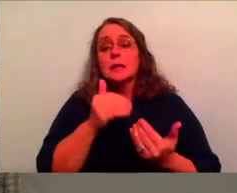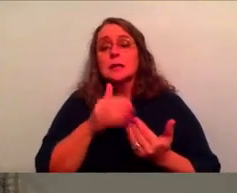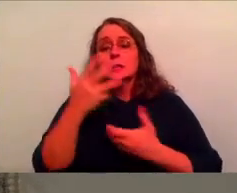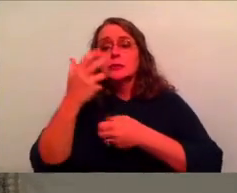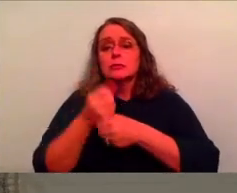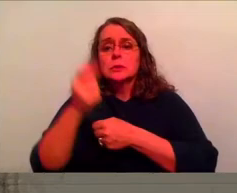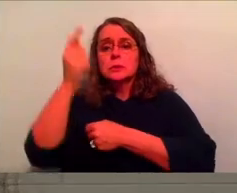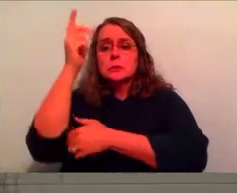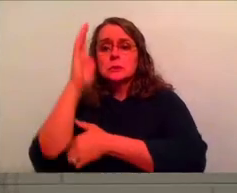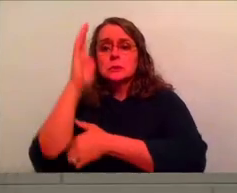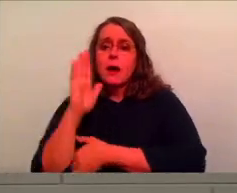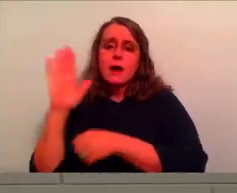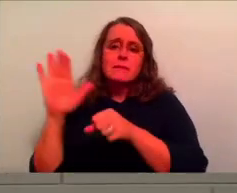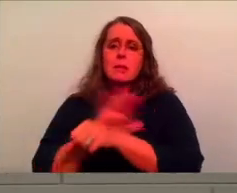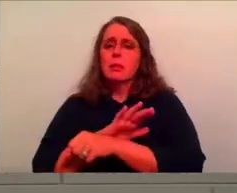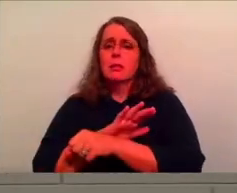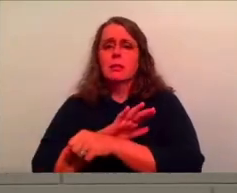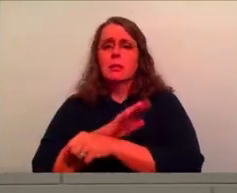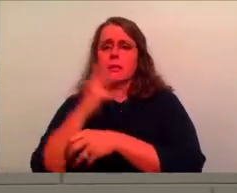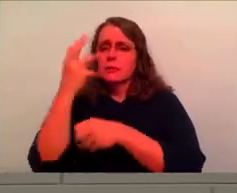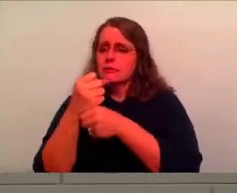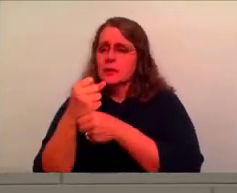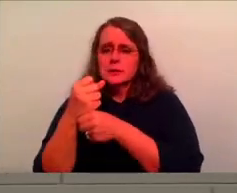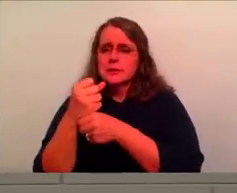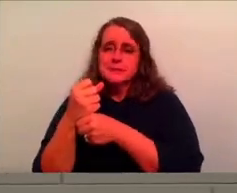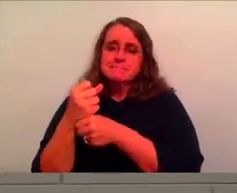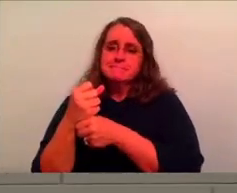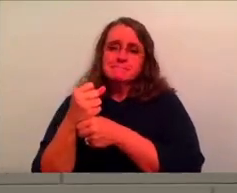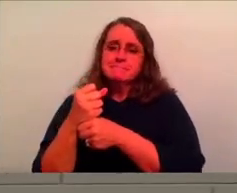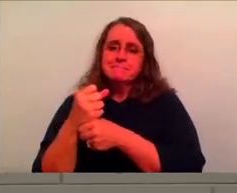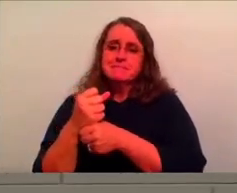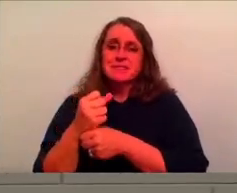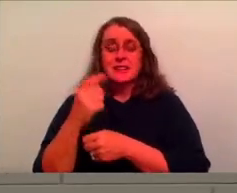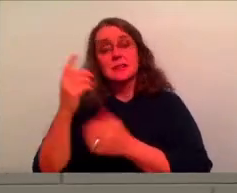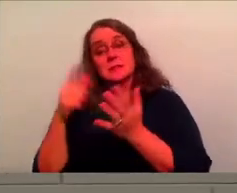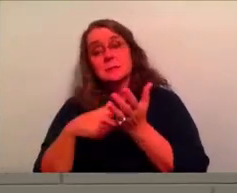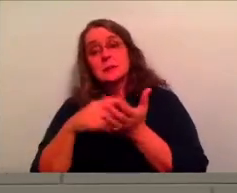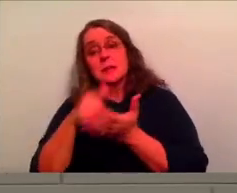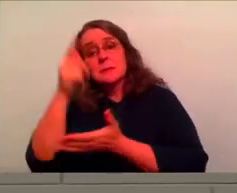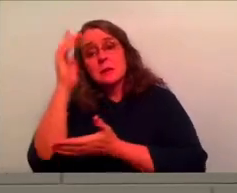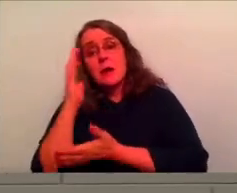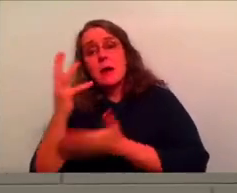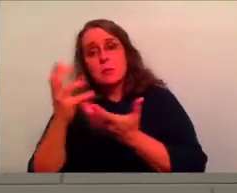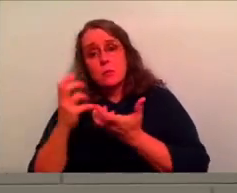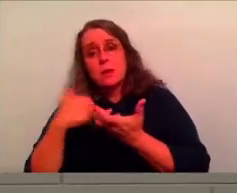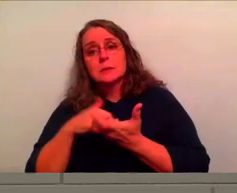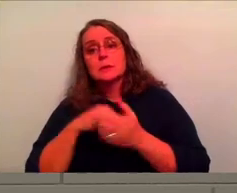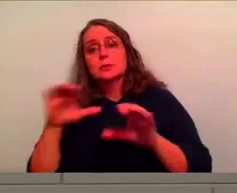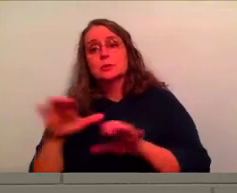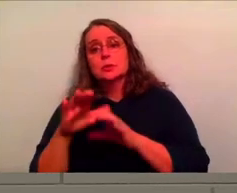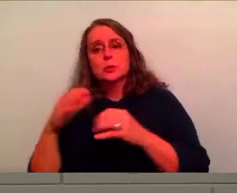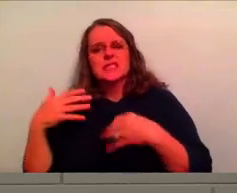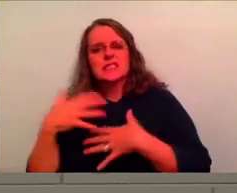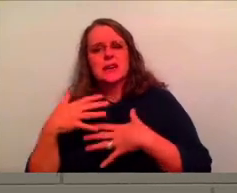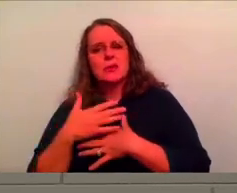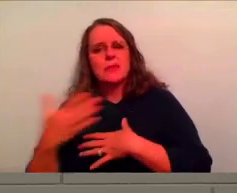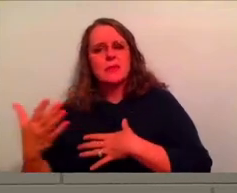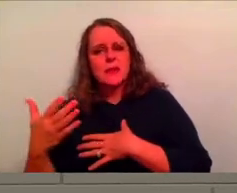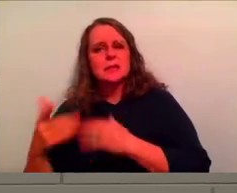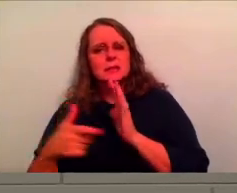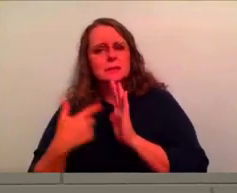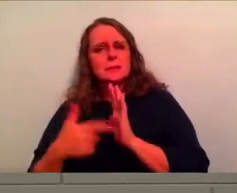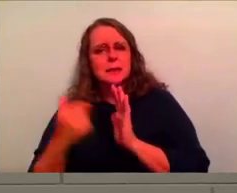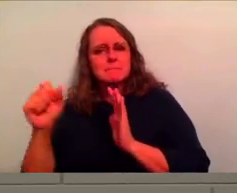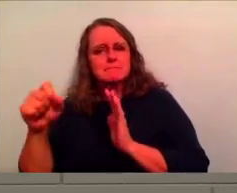in his way completely. Uh, cause sometimes God has scary things for us. Uh, it's,